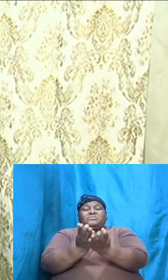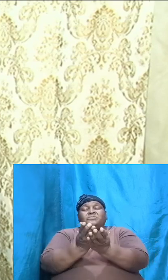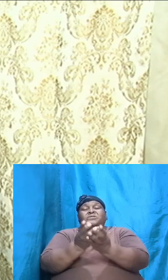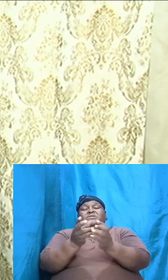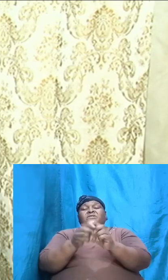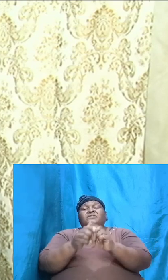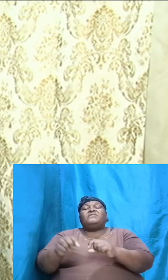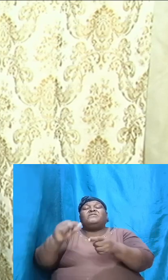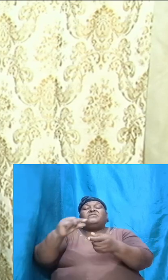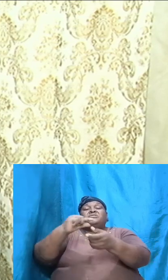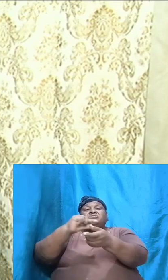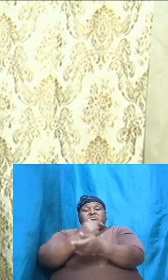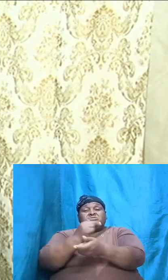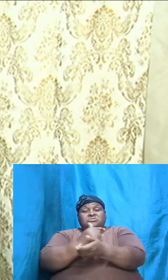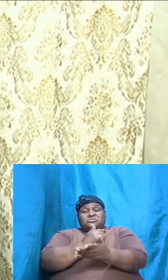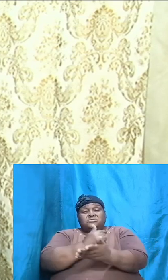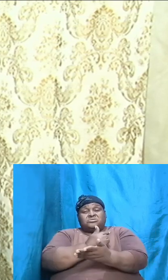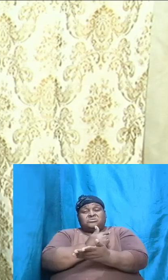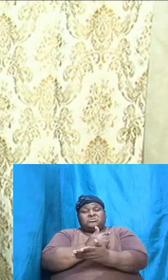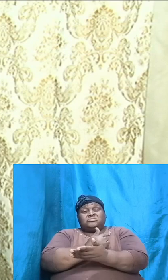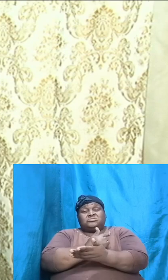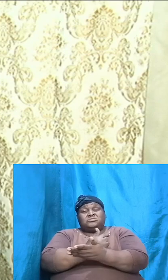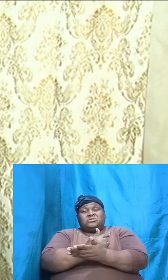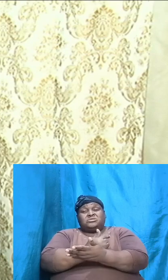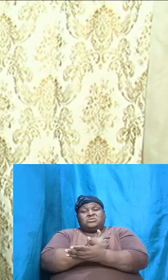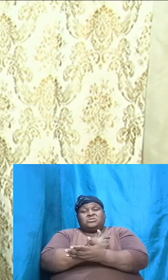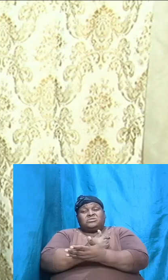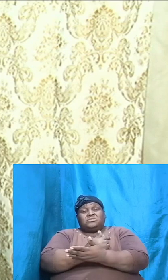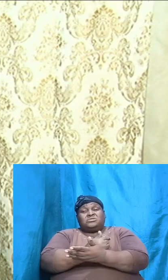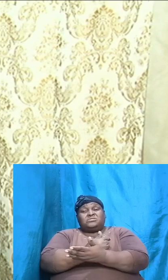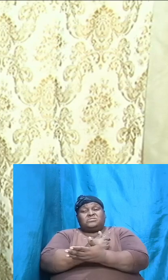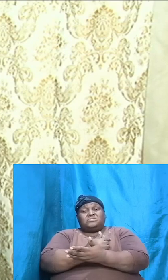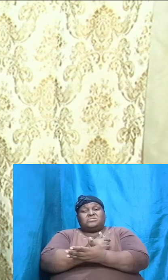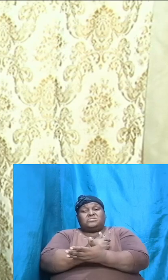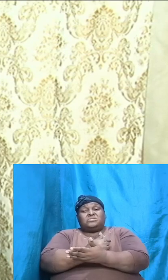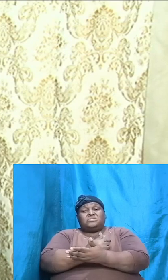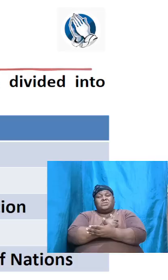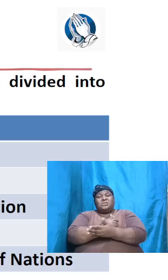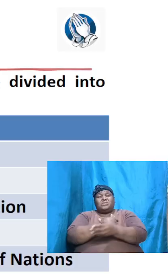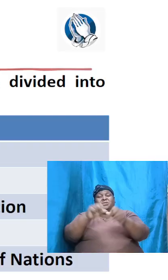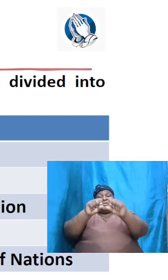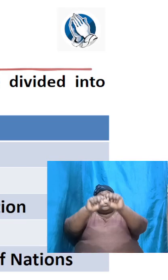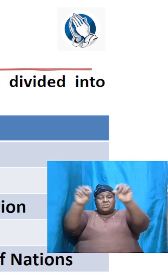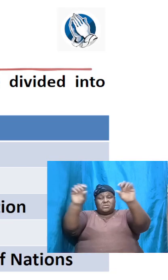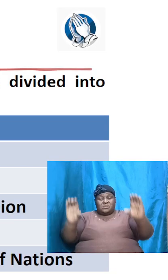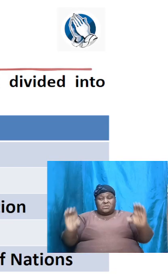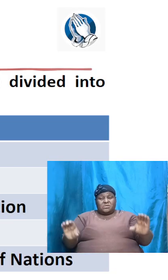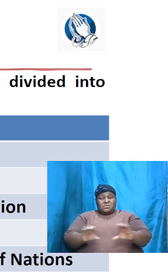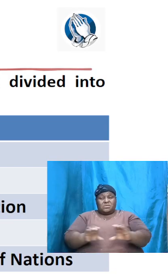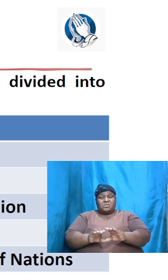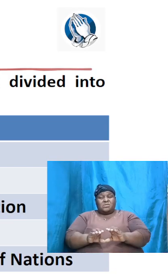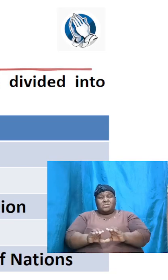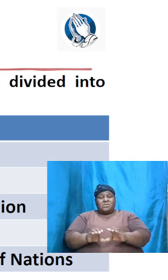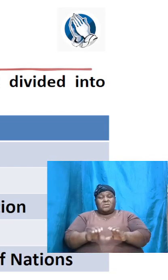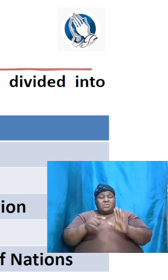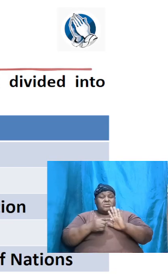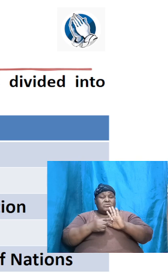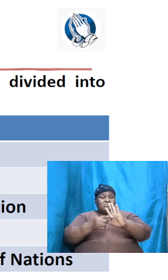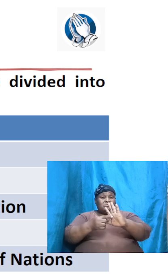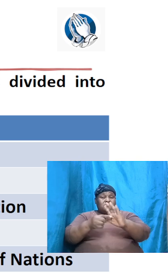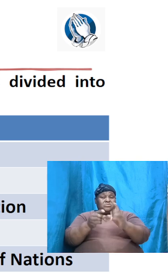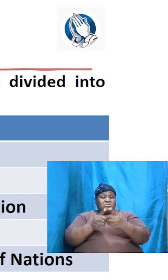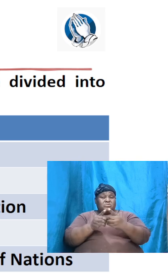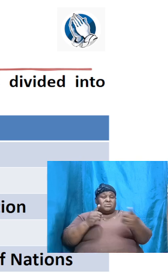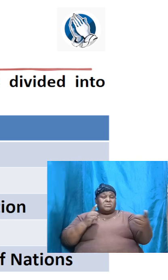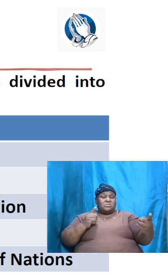We did say, and we'll bring it up for us if we could just slide to the screen that shows us the divisions. We did